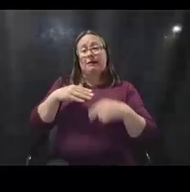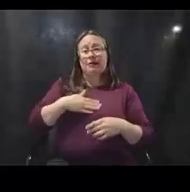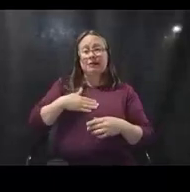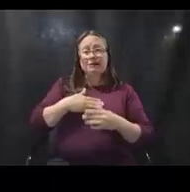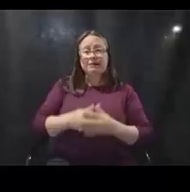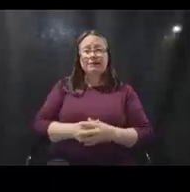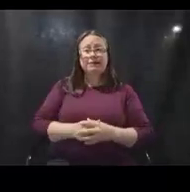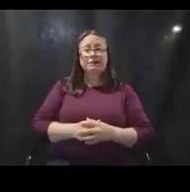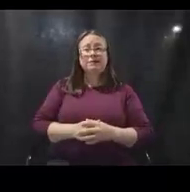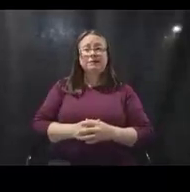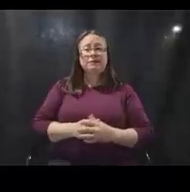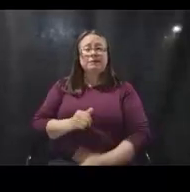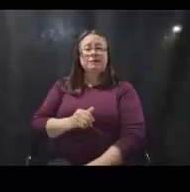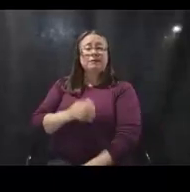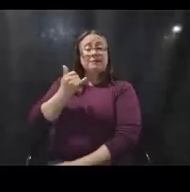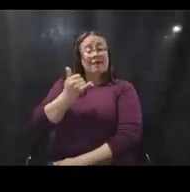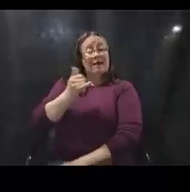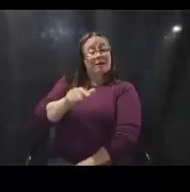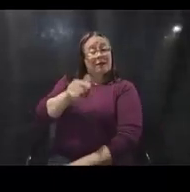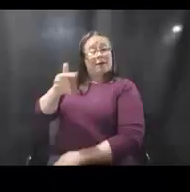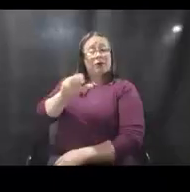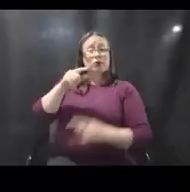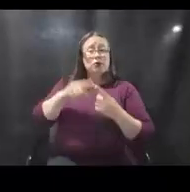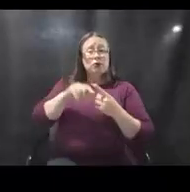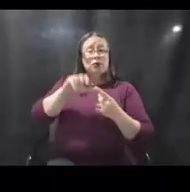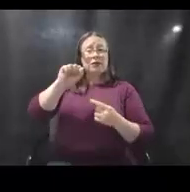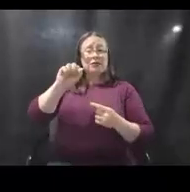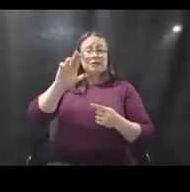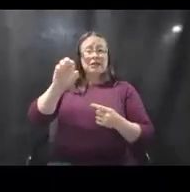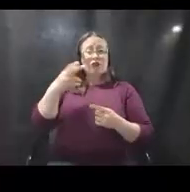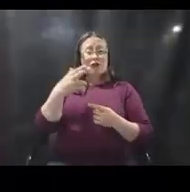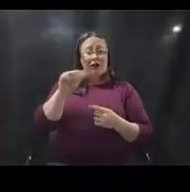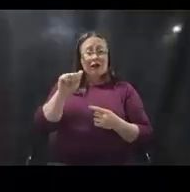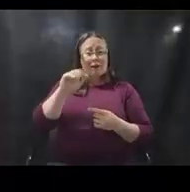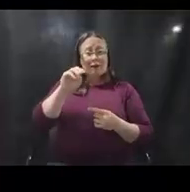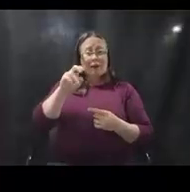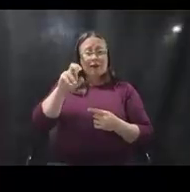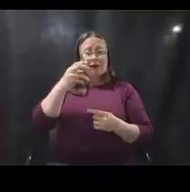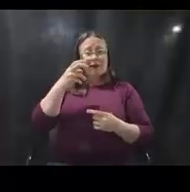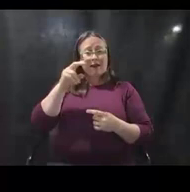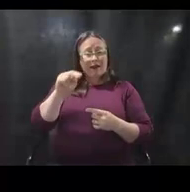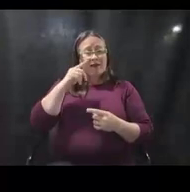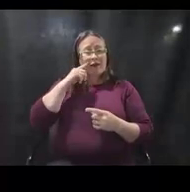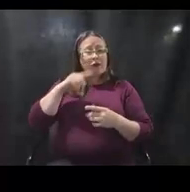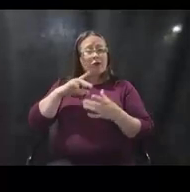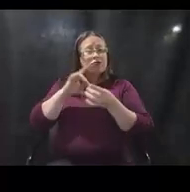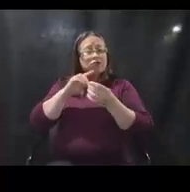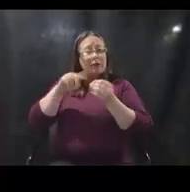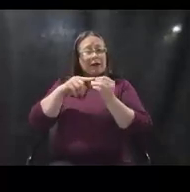And we will pass it over to my colleague, Sarah Mulligan to talk about the safe opening and operations policy. Thank you.